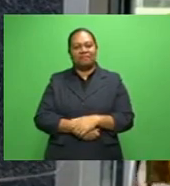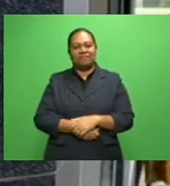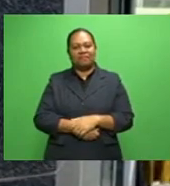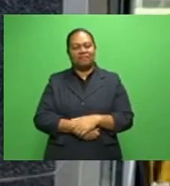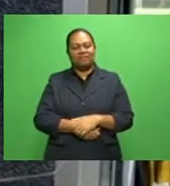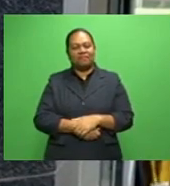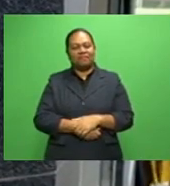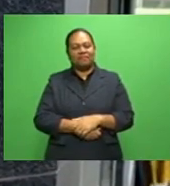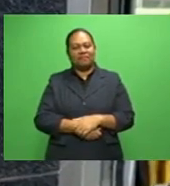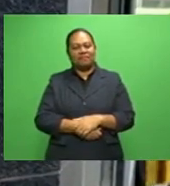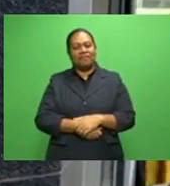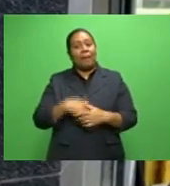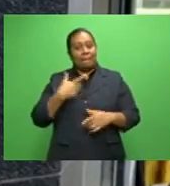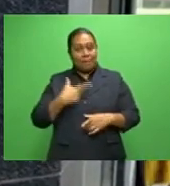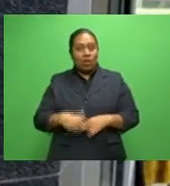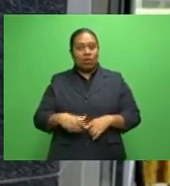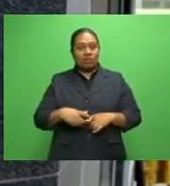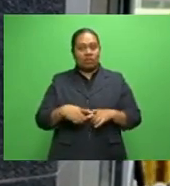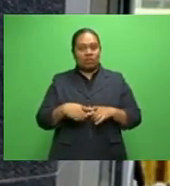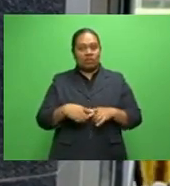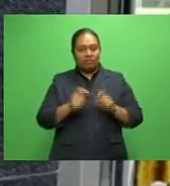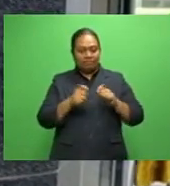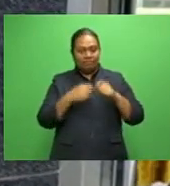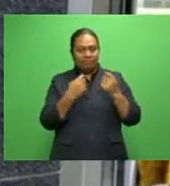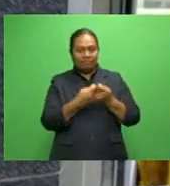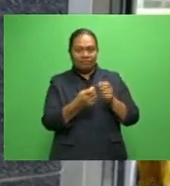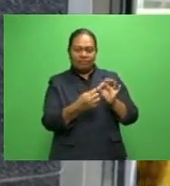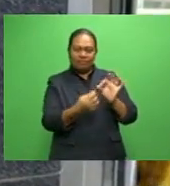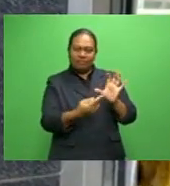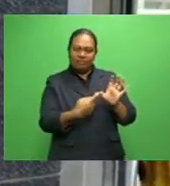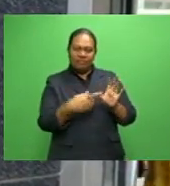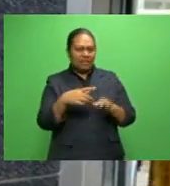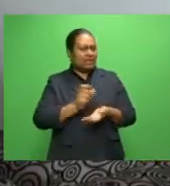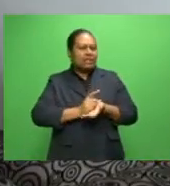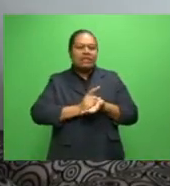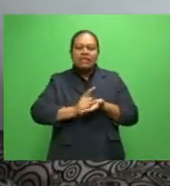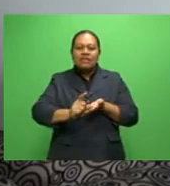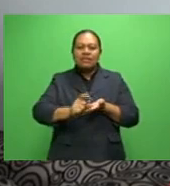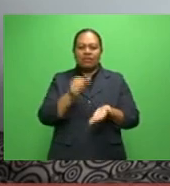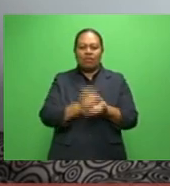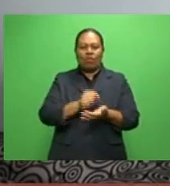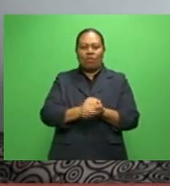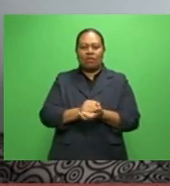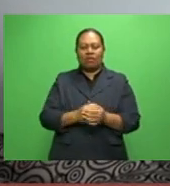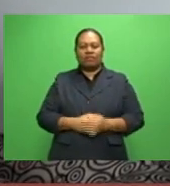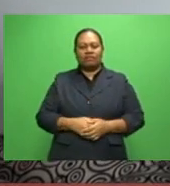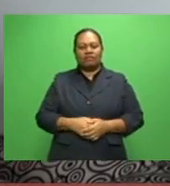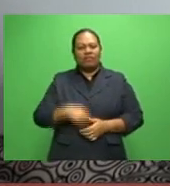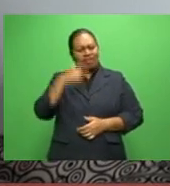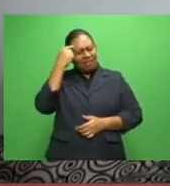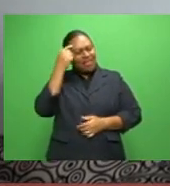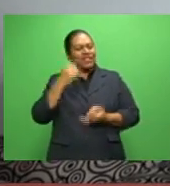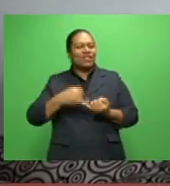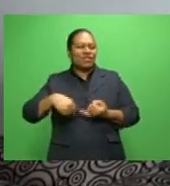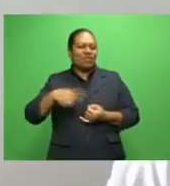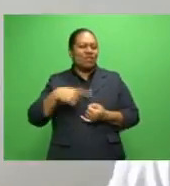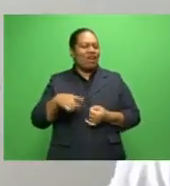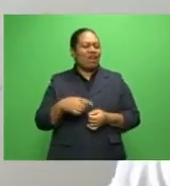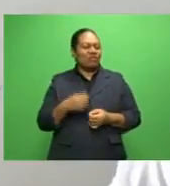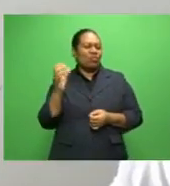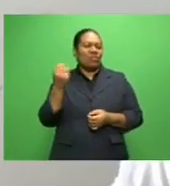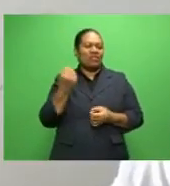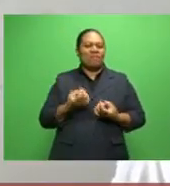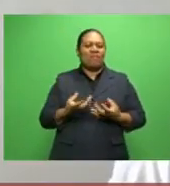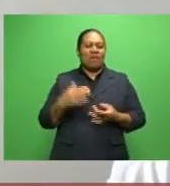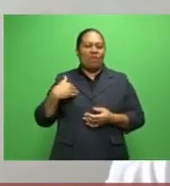because BA match is very neat and clean game they play. I think SUVA will win because they have prepared well. So,